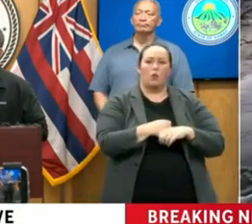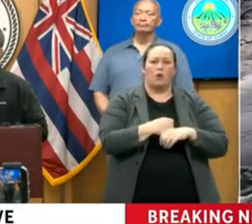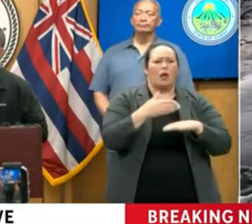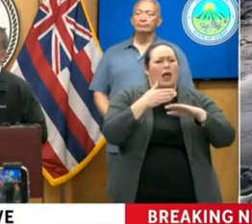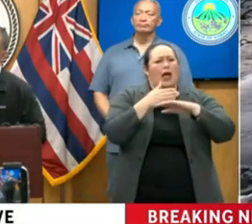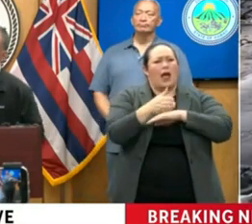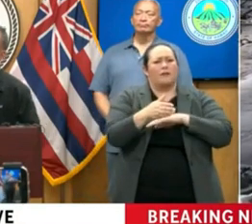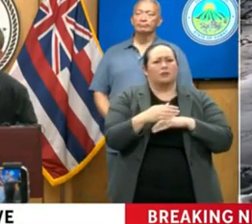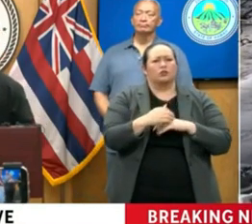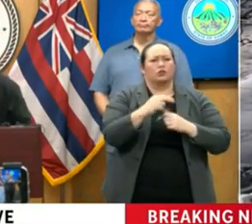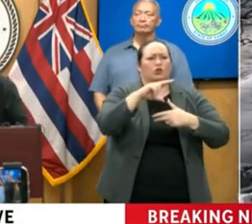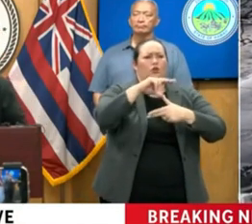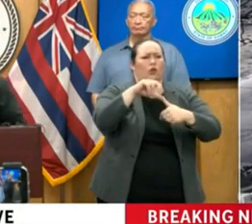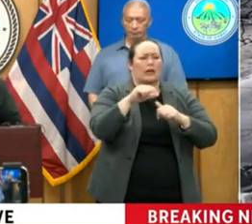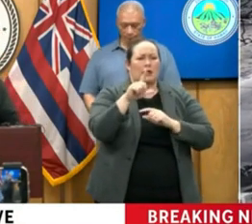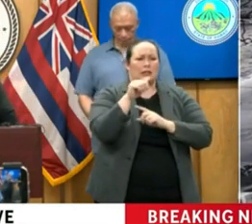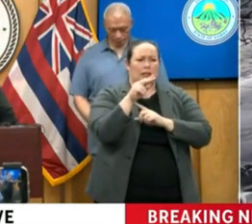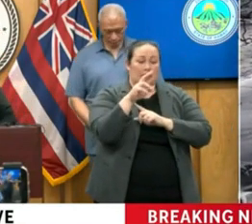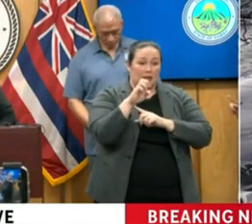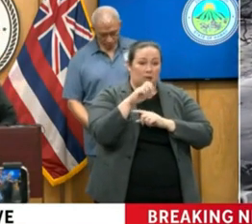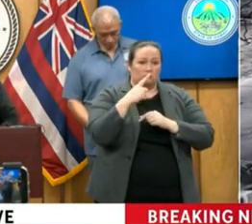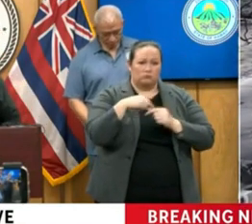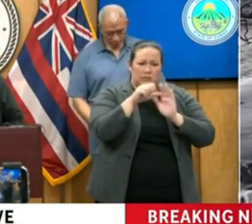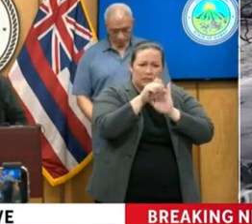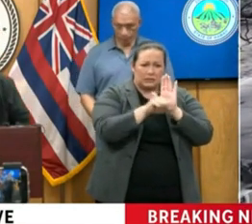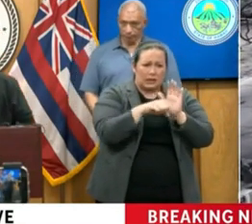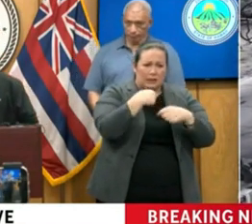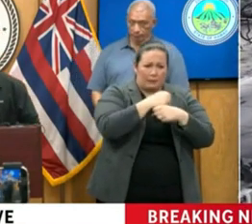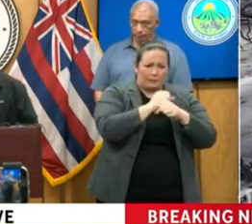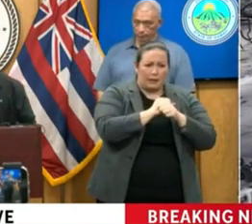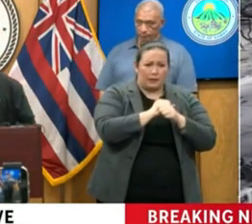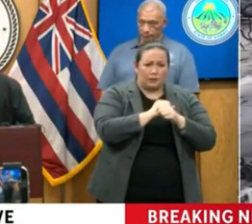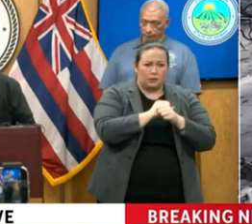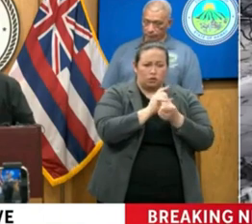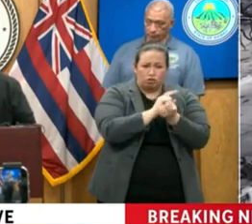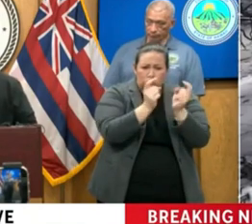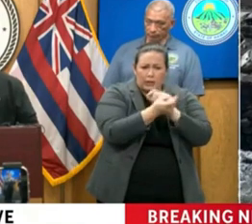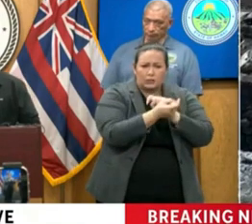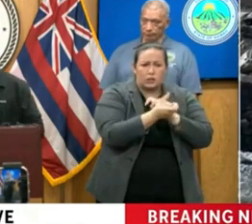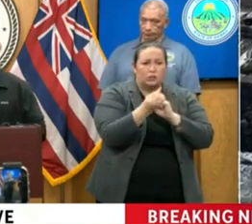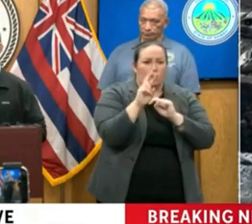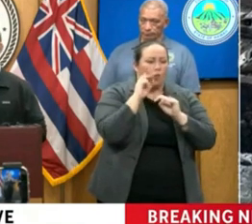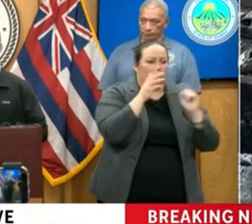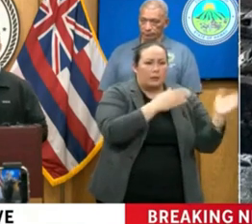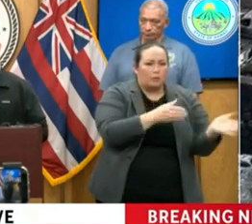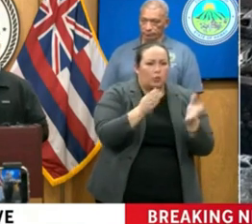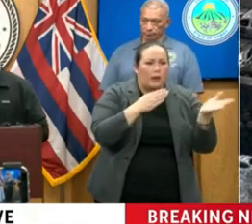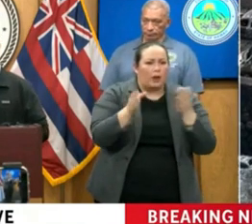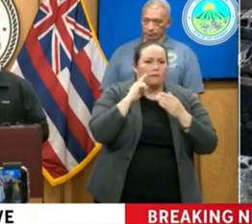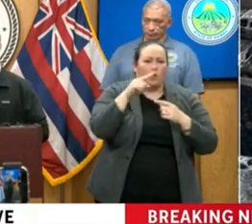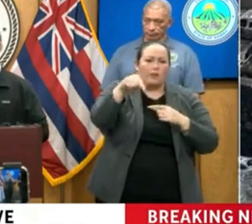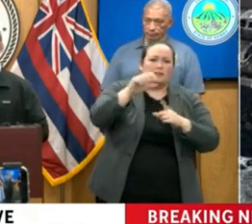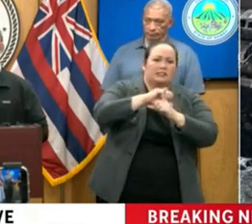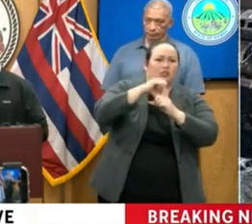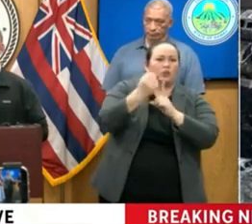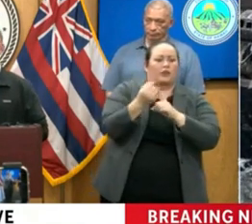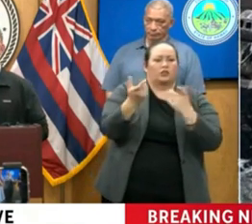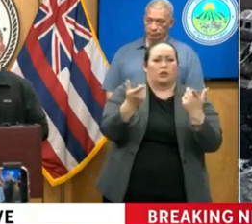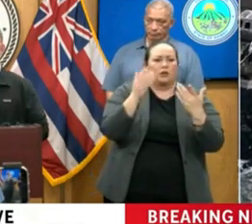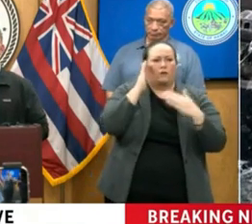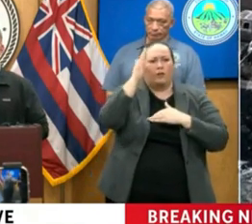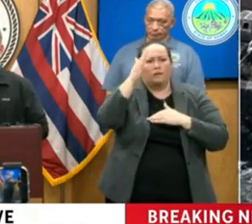state make any changes, or did it prepare for this kind of scenario going for the future from there?